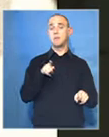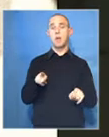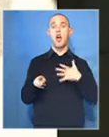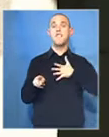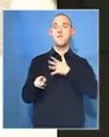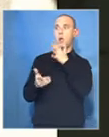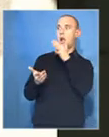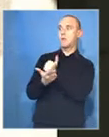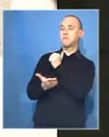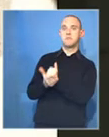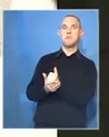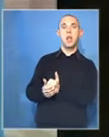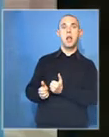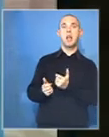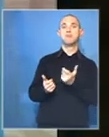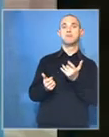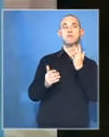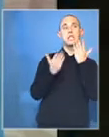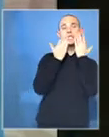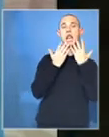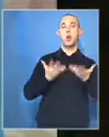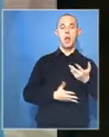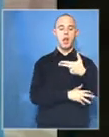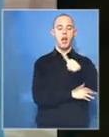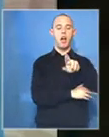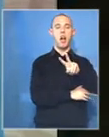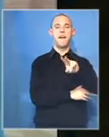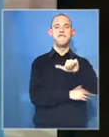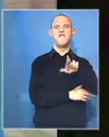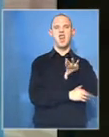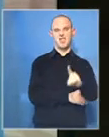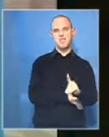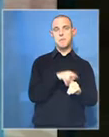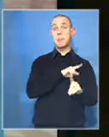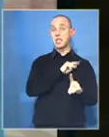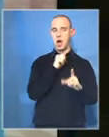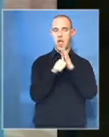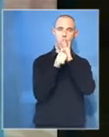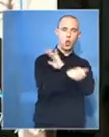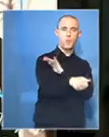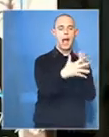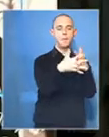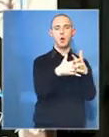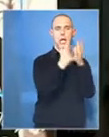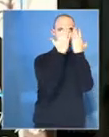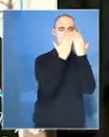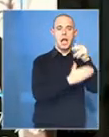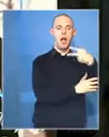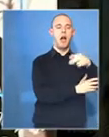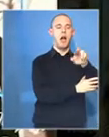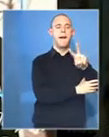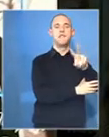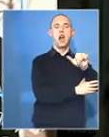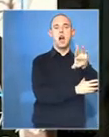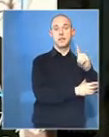a passport for a fellowship at Harvard University. He left the country of his birth to live in exile. When he died, the apartheid